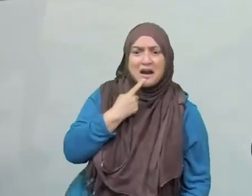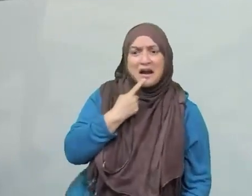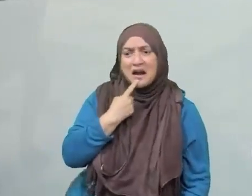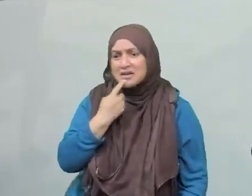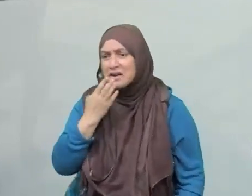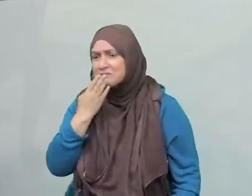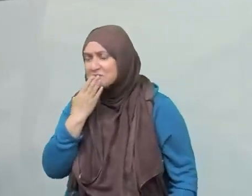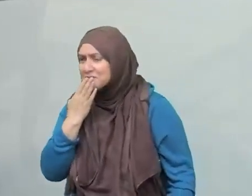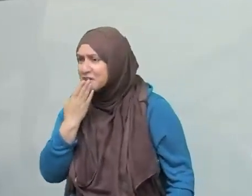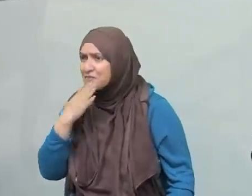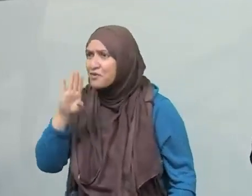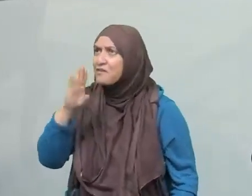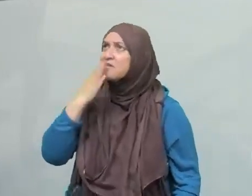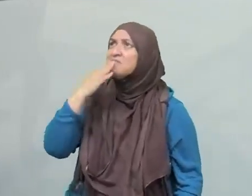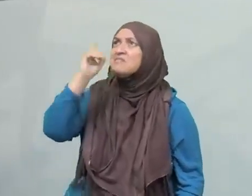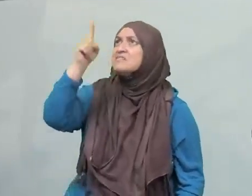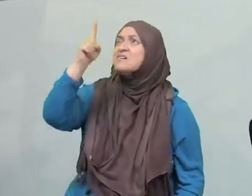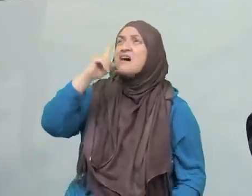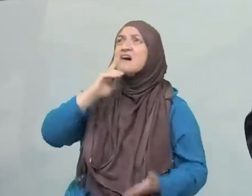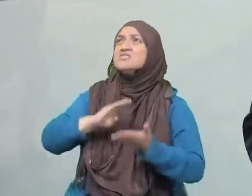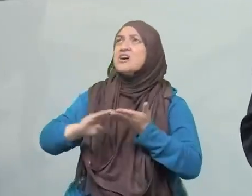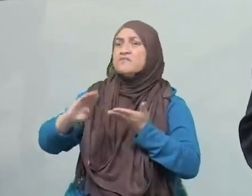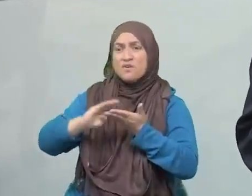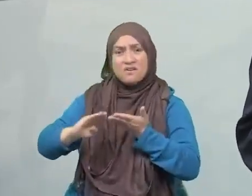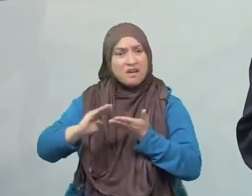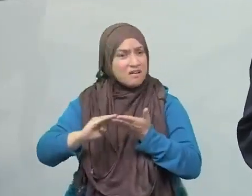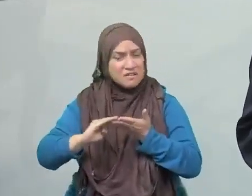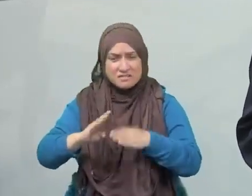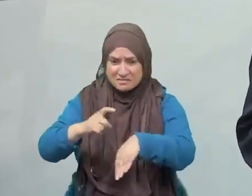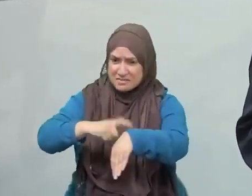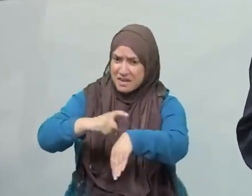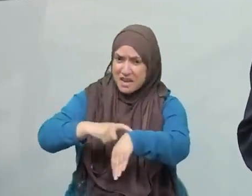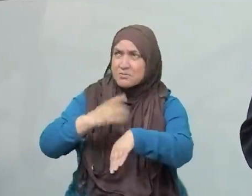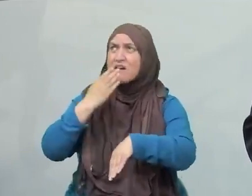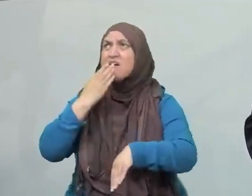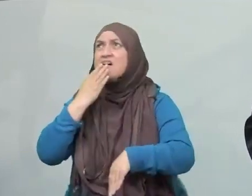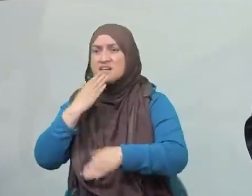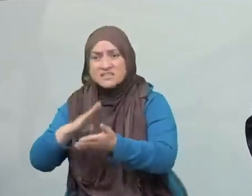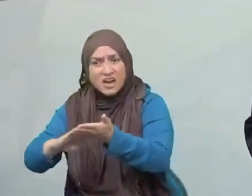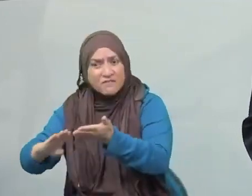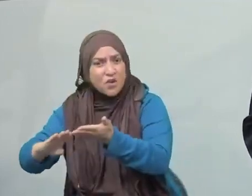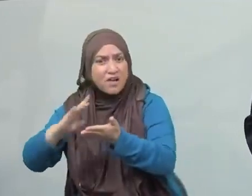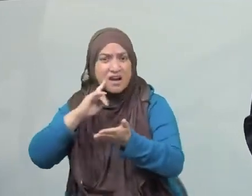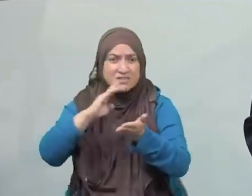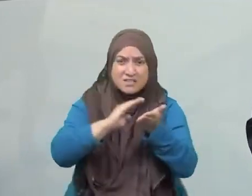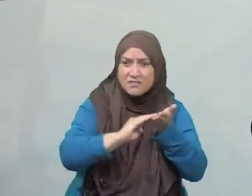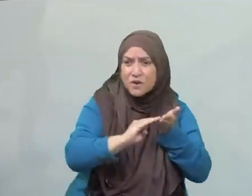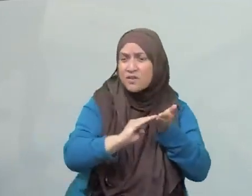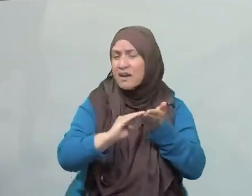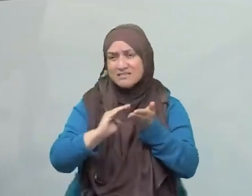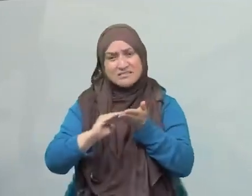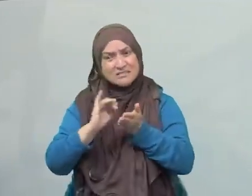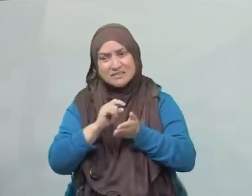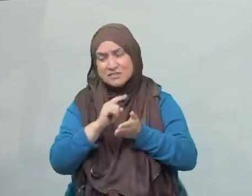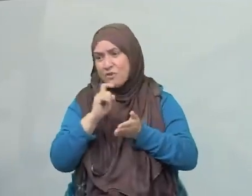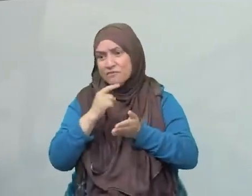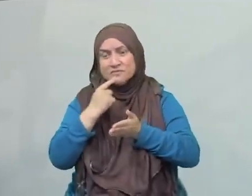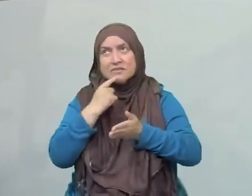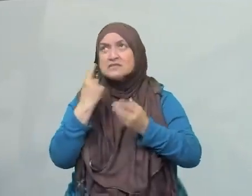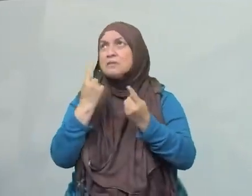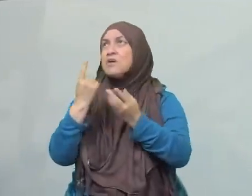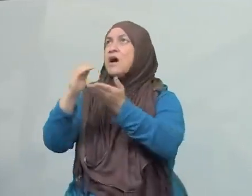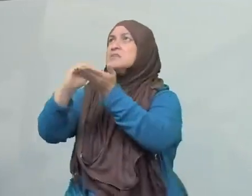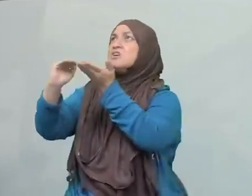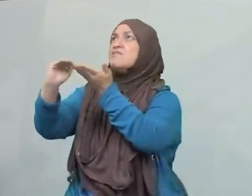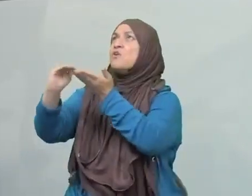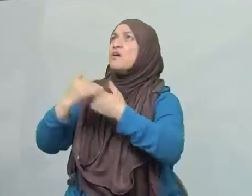innaka anta tawwabur raheem, or one of the various iterations of seeking forgiveness from Allah. So, my Lord, forgive me and have mercy on